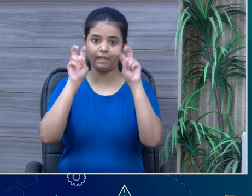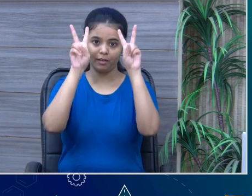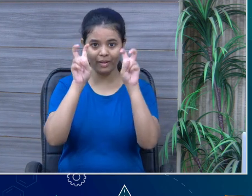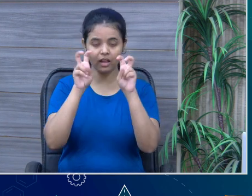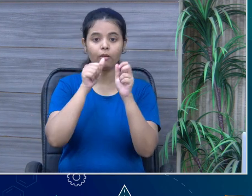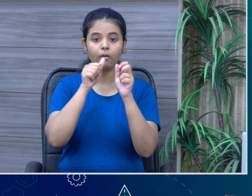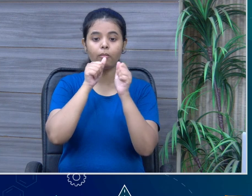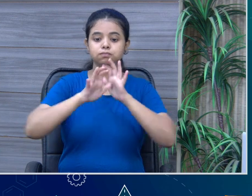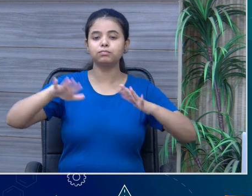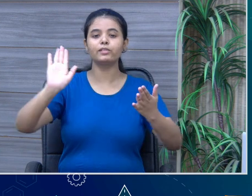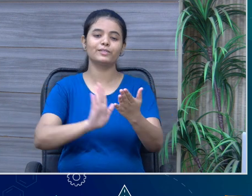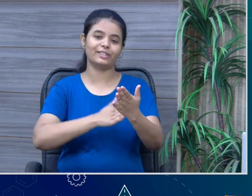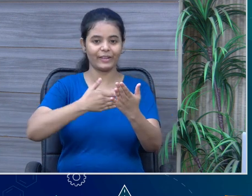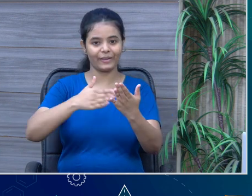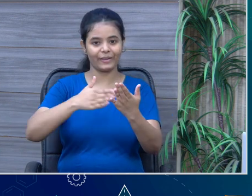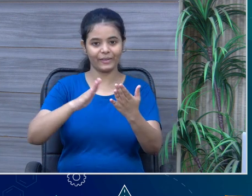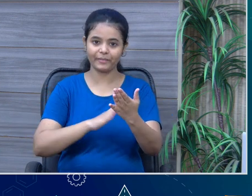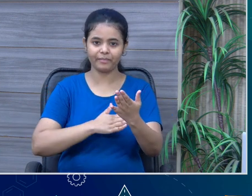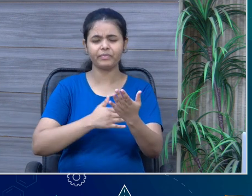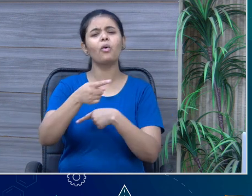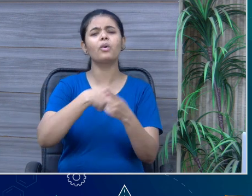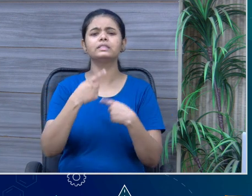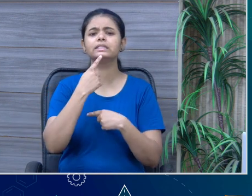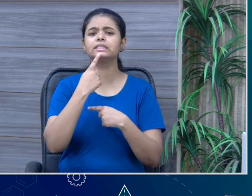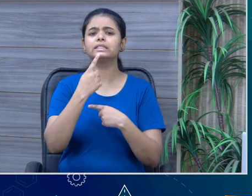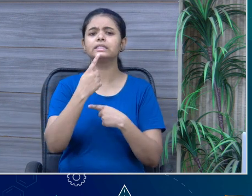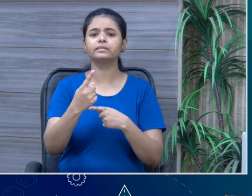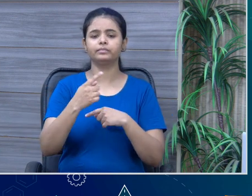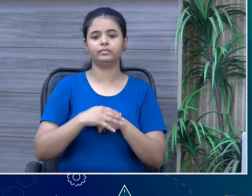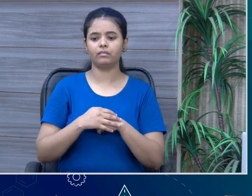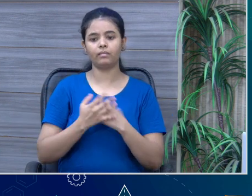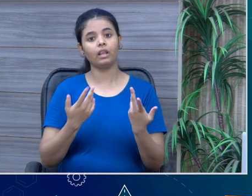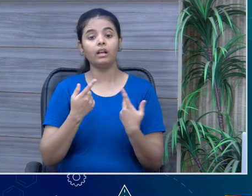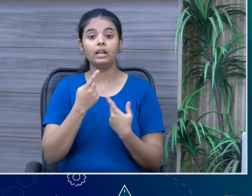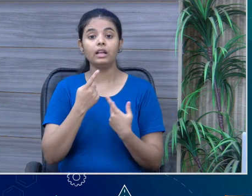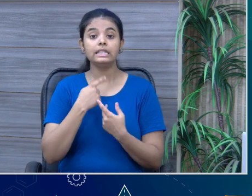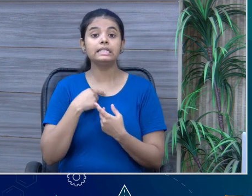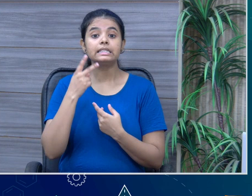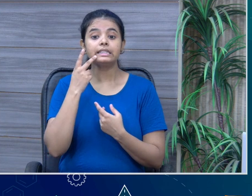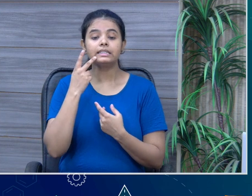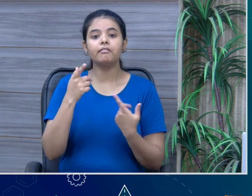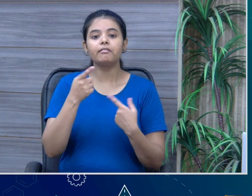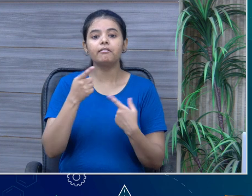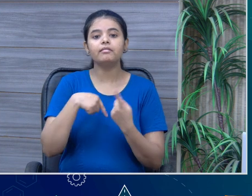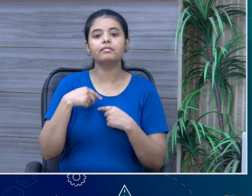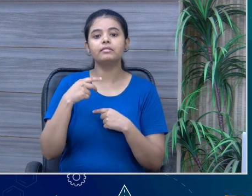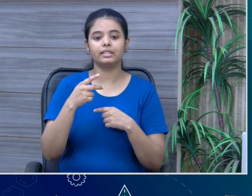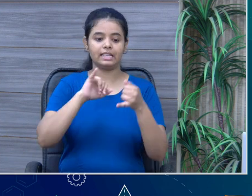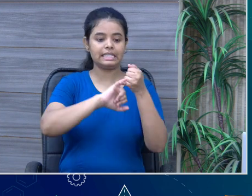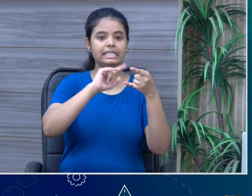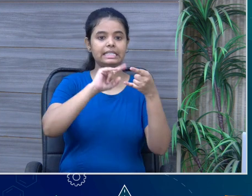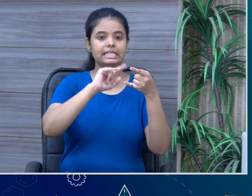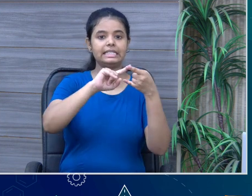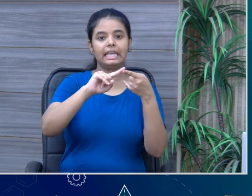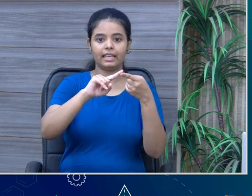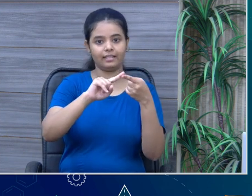sea song and we say that I saw or we see. So, that is S-E-E